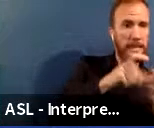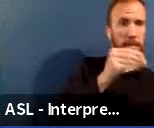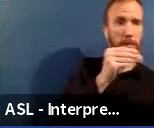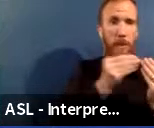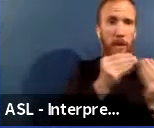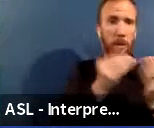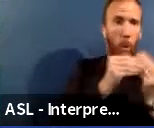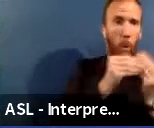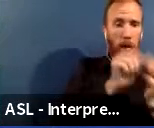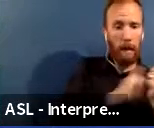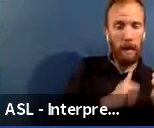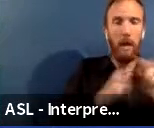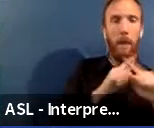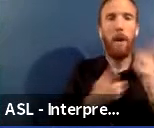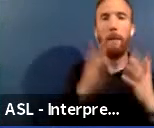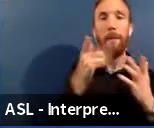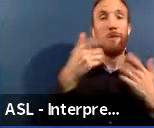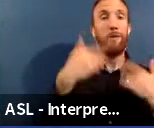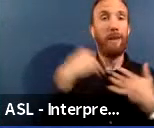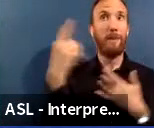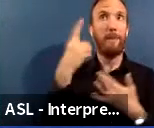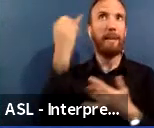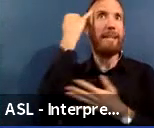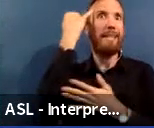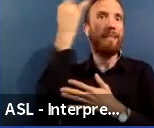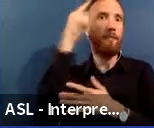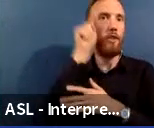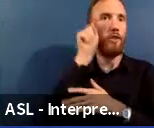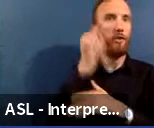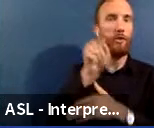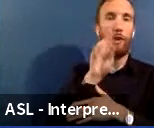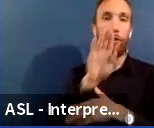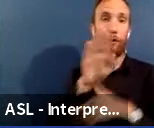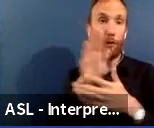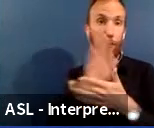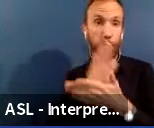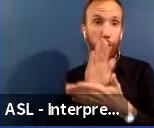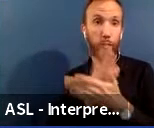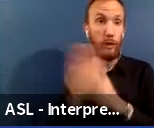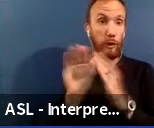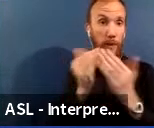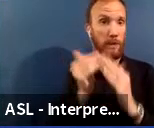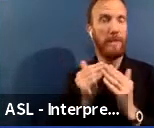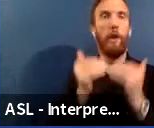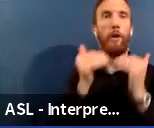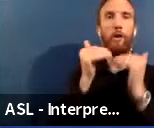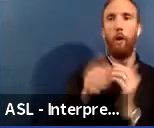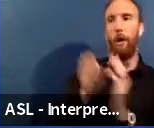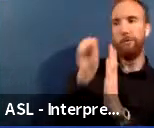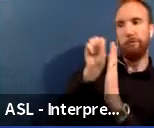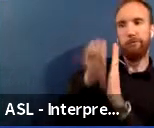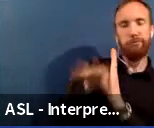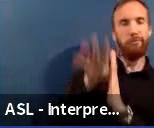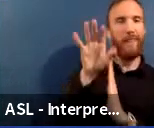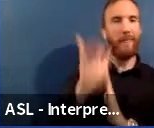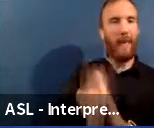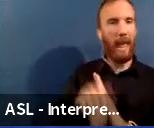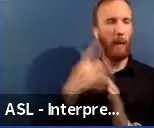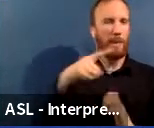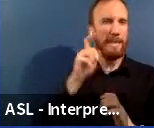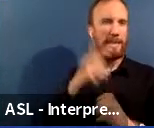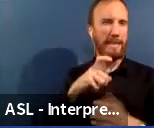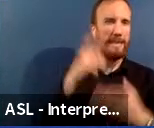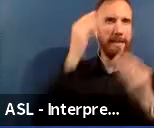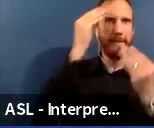holding for your school or community. And we're going to ask you to put that in the survey because we need those insights as a way of constantly